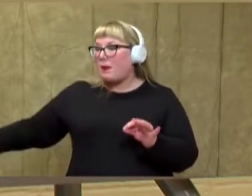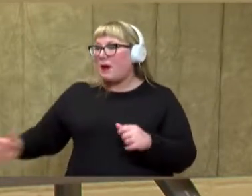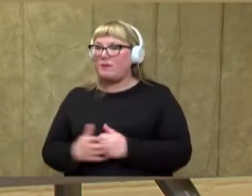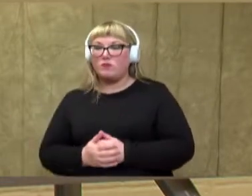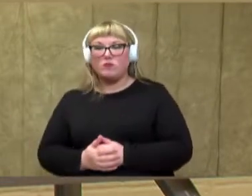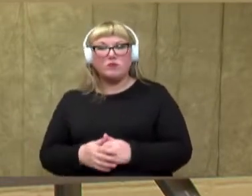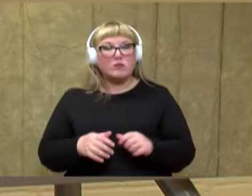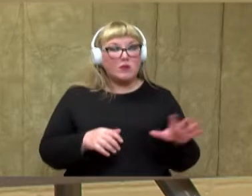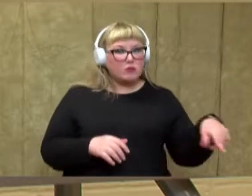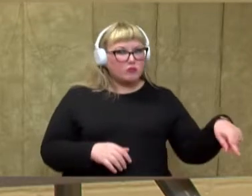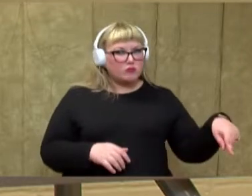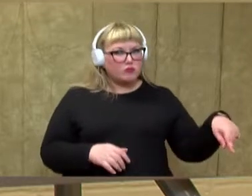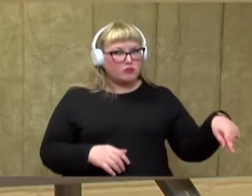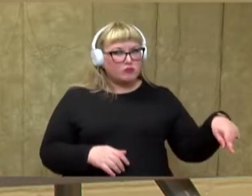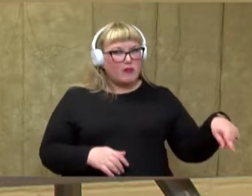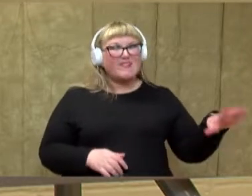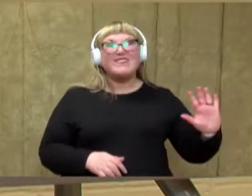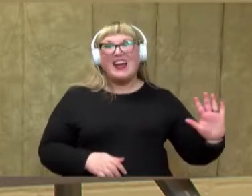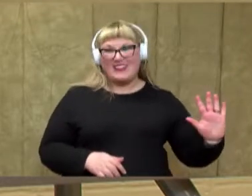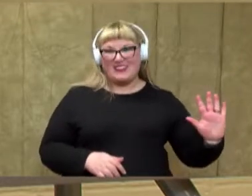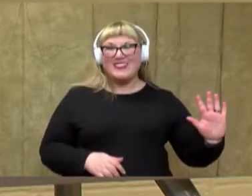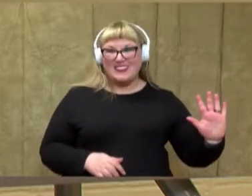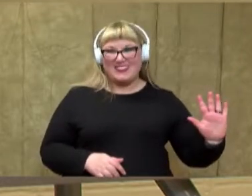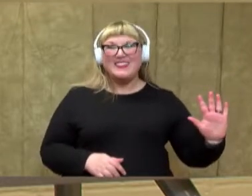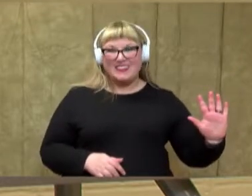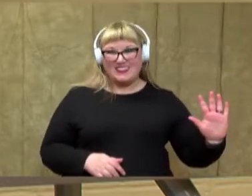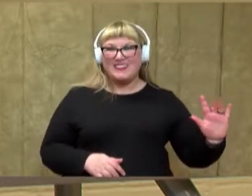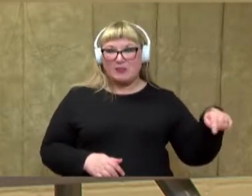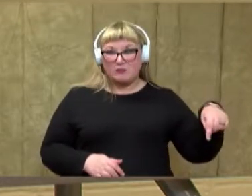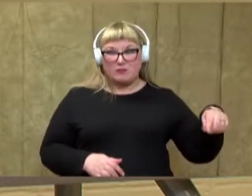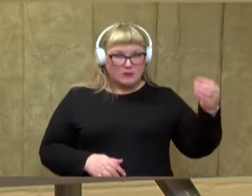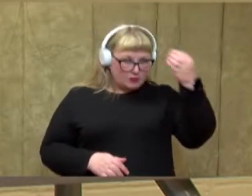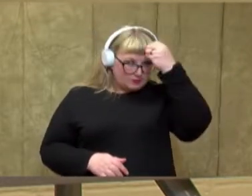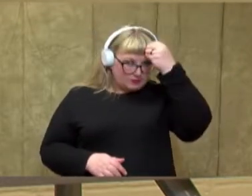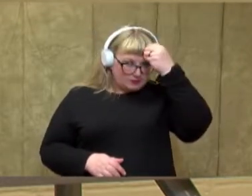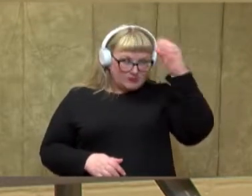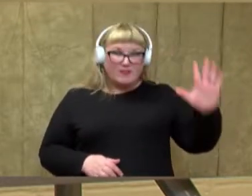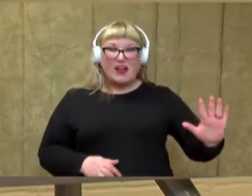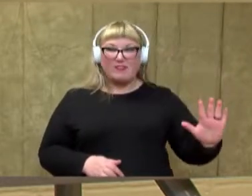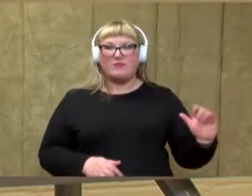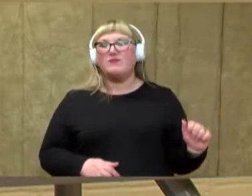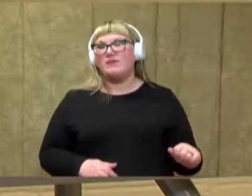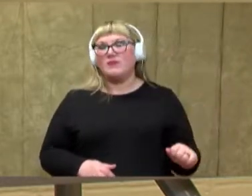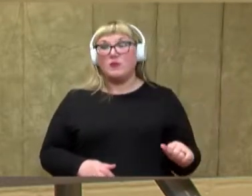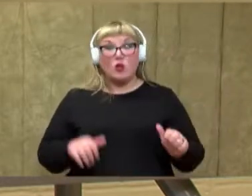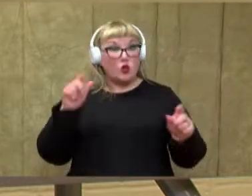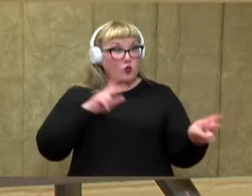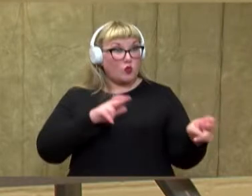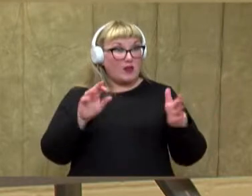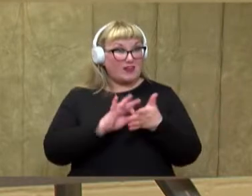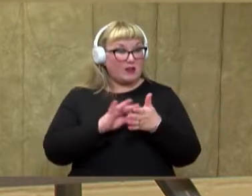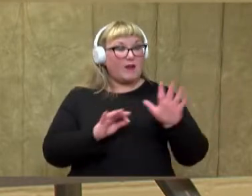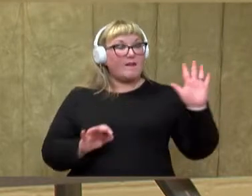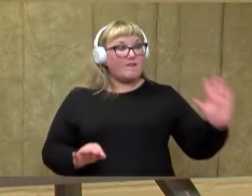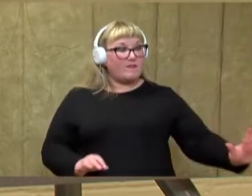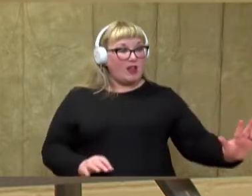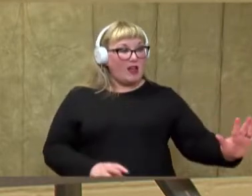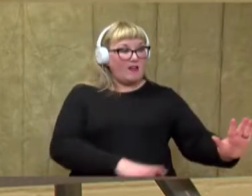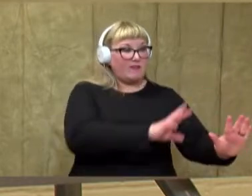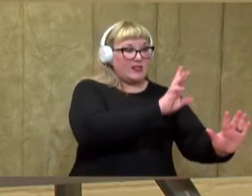from what number? Five. That's right, we've got to keep that five in our head. Are you ready to count with me? Let's go.